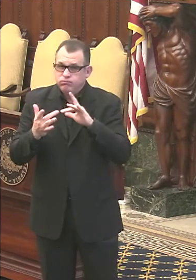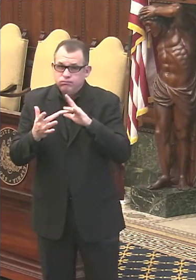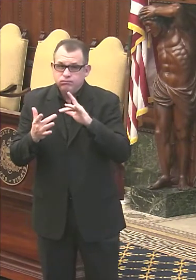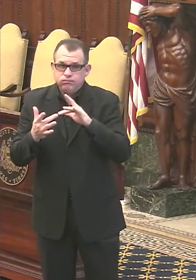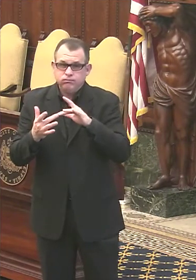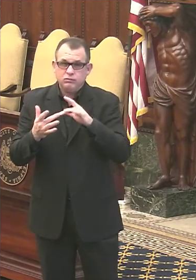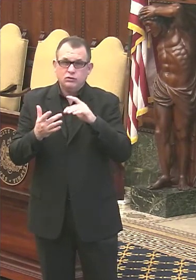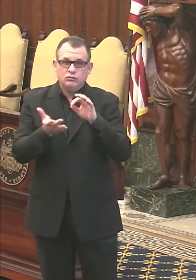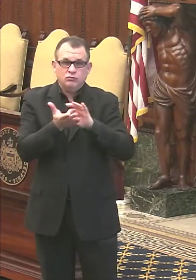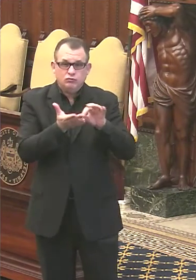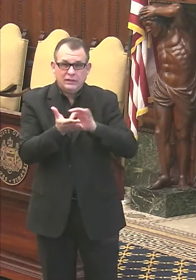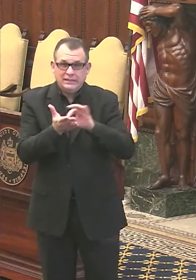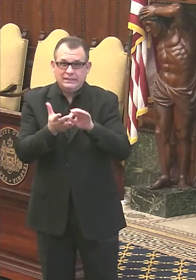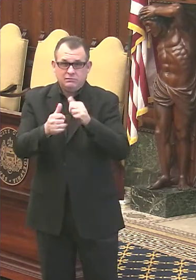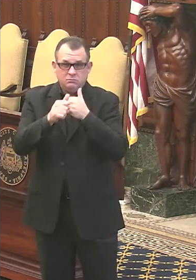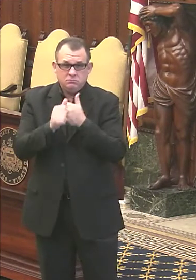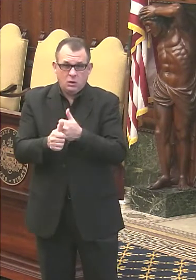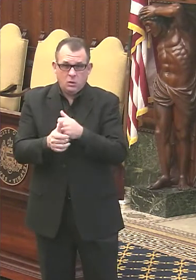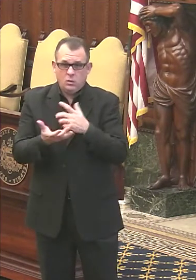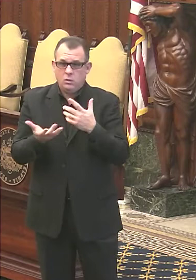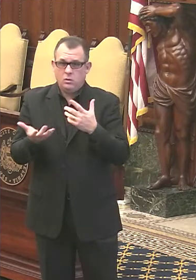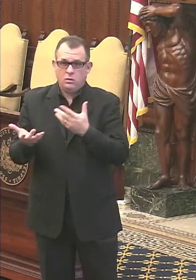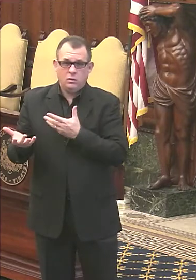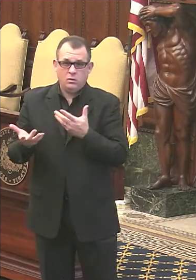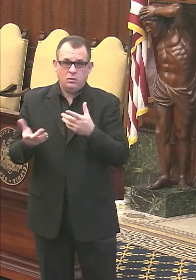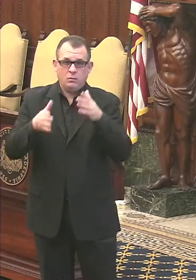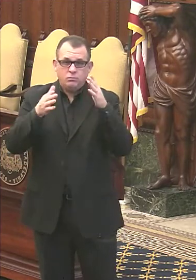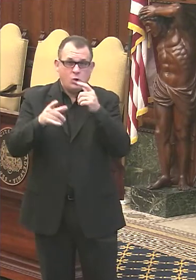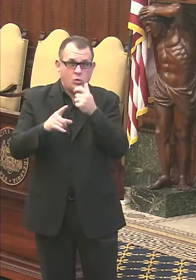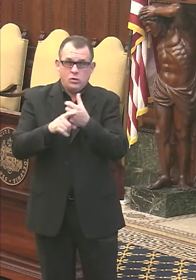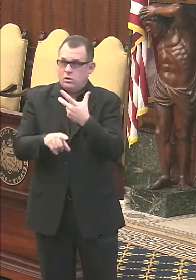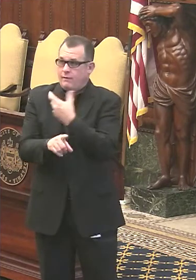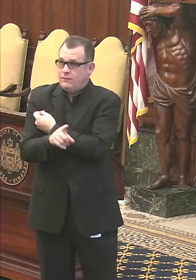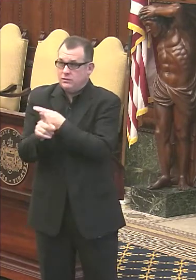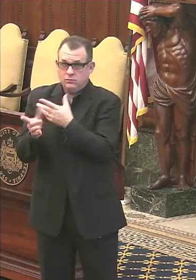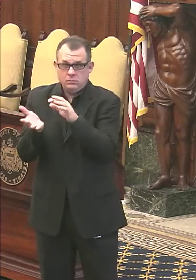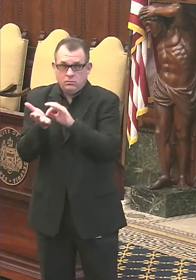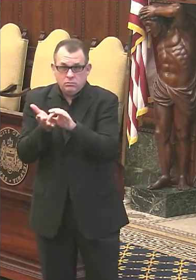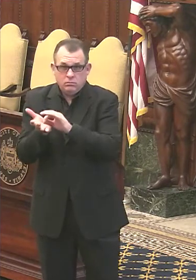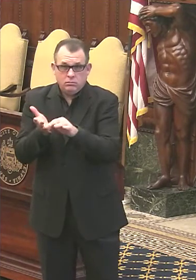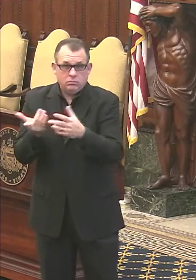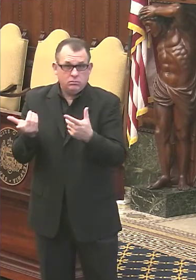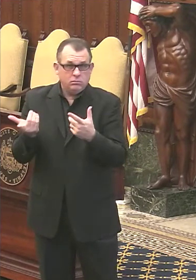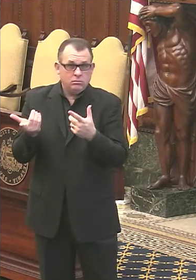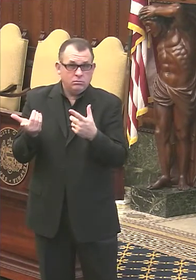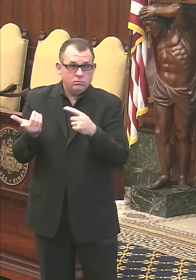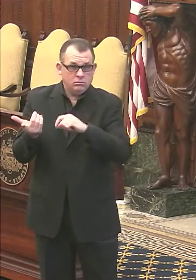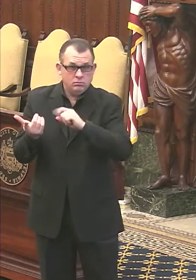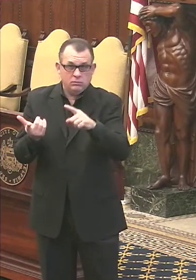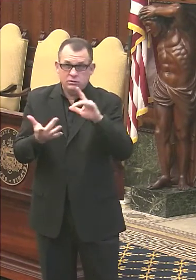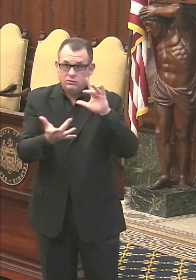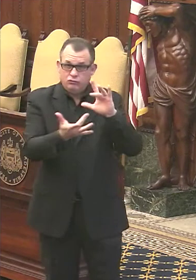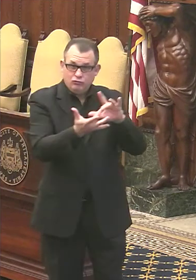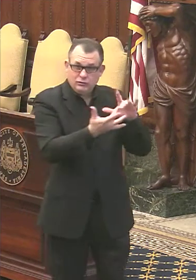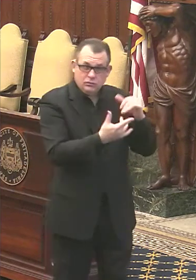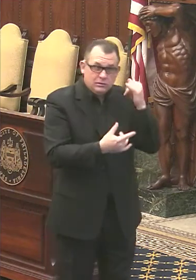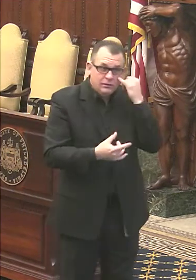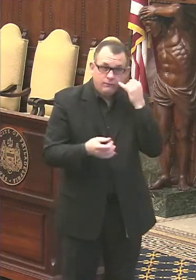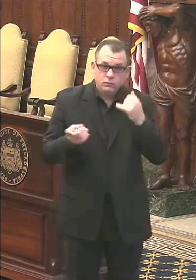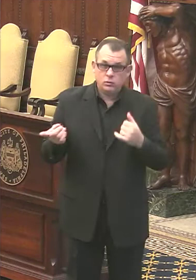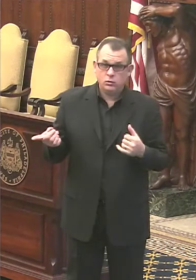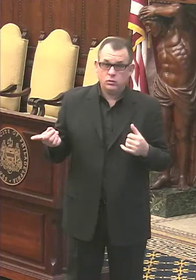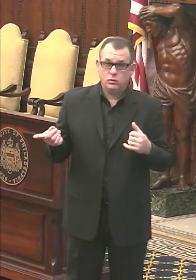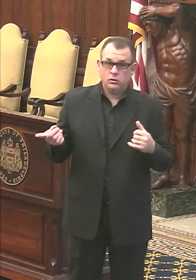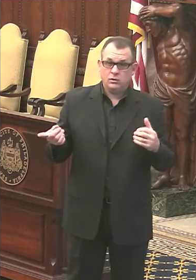follow up a week later with that patient that did receive the vaccine to be able to establish that there is no, uh, obvious side effects?